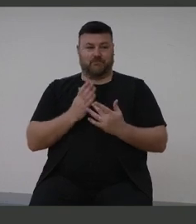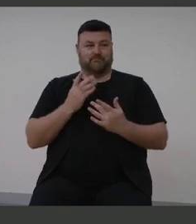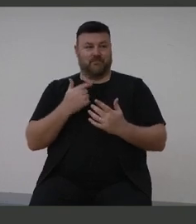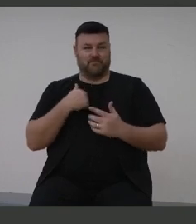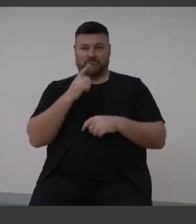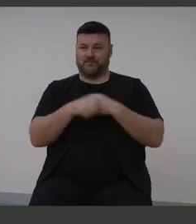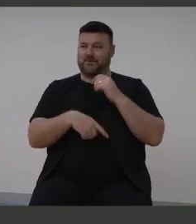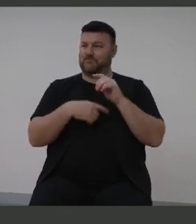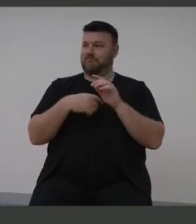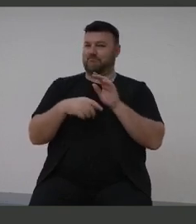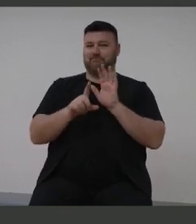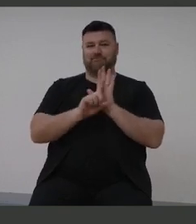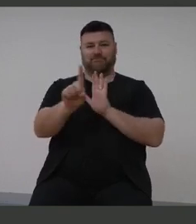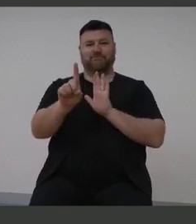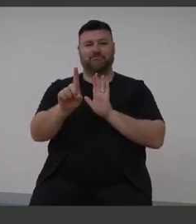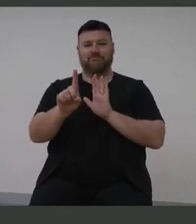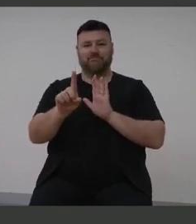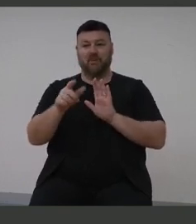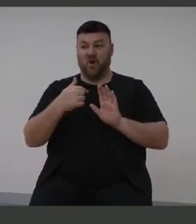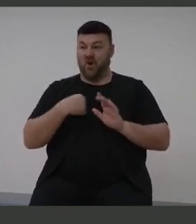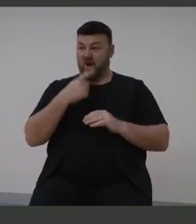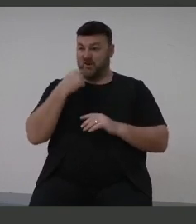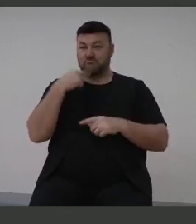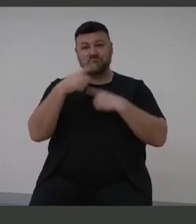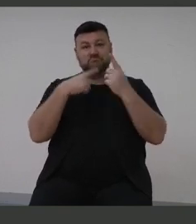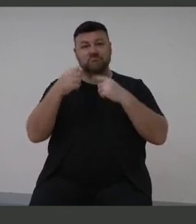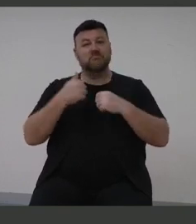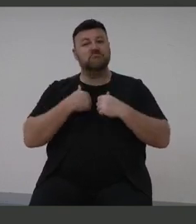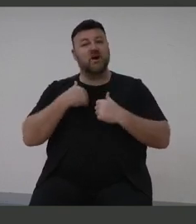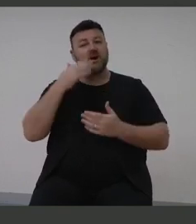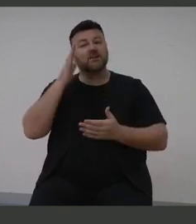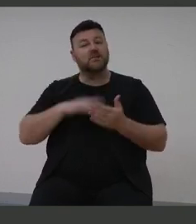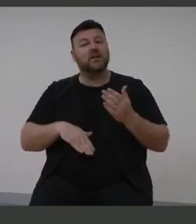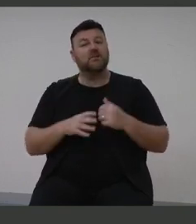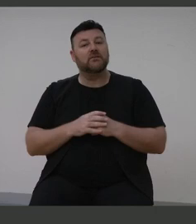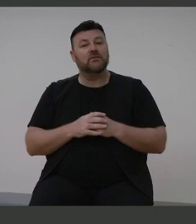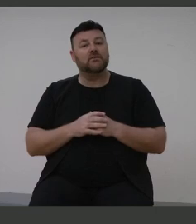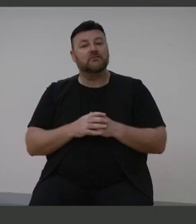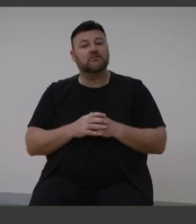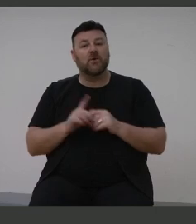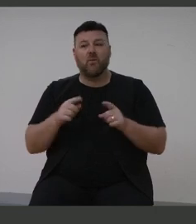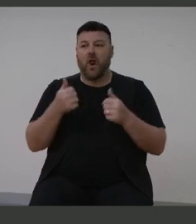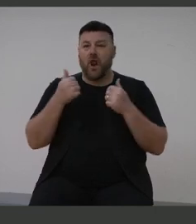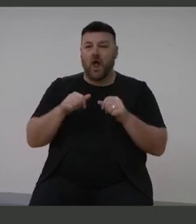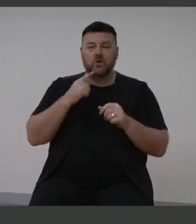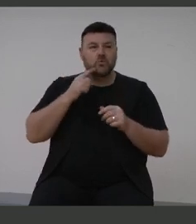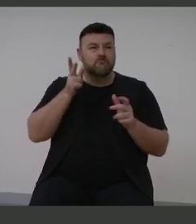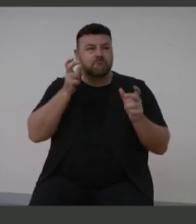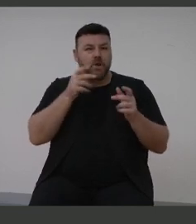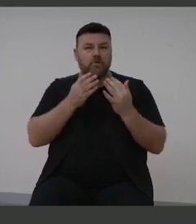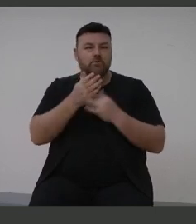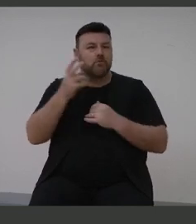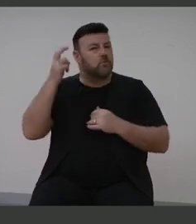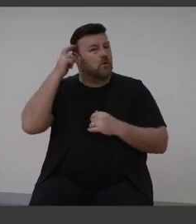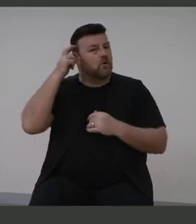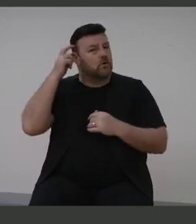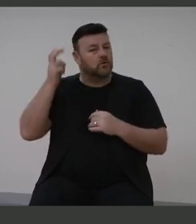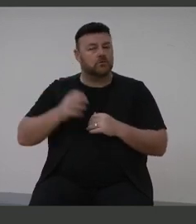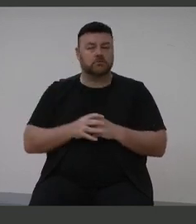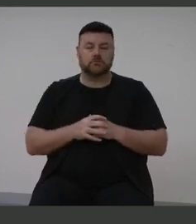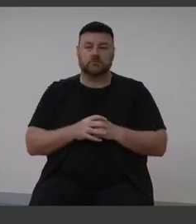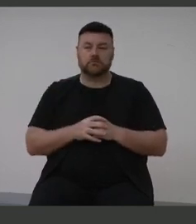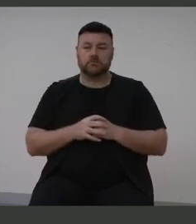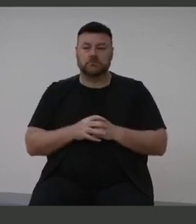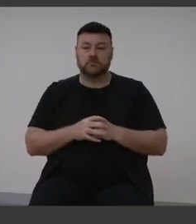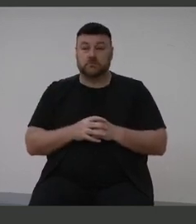I was able to tell people firsthand what it was like to hear with an implant all that experience. And it was